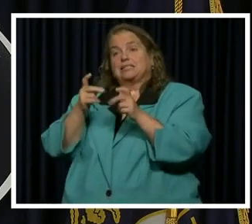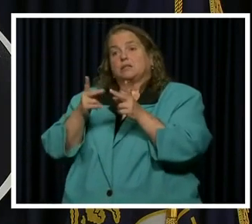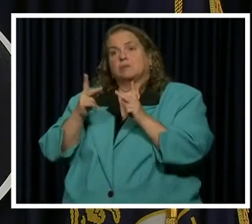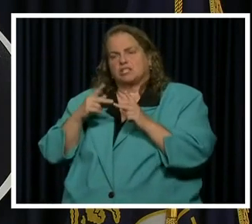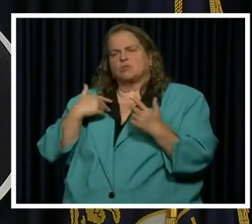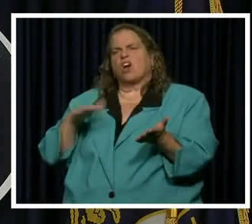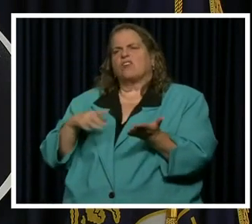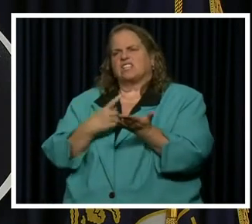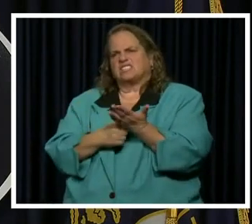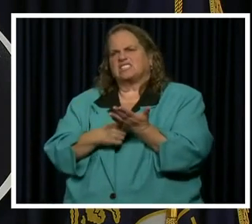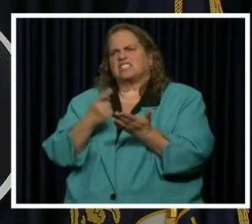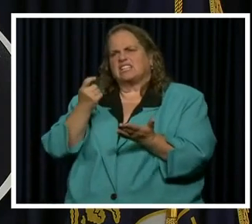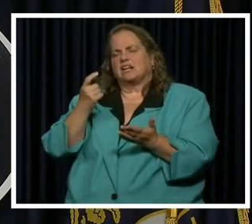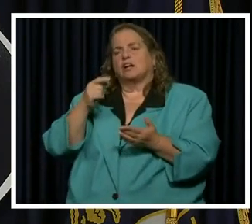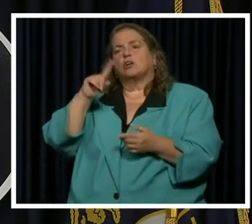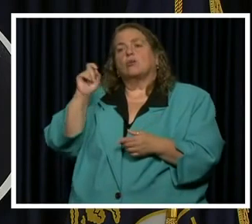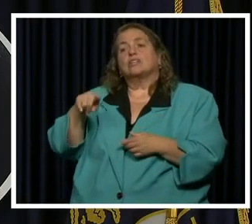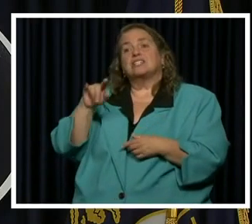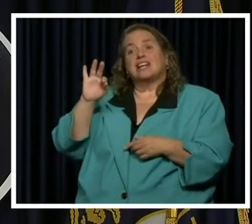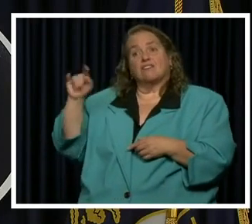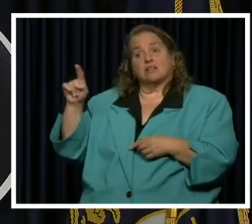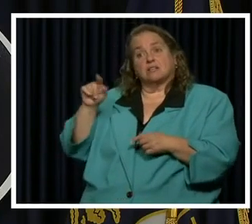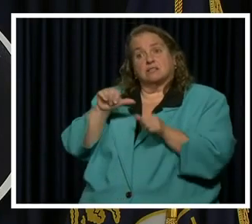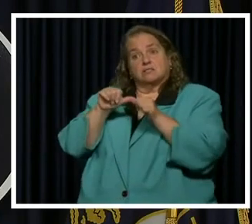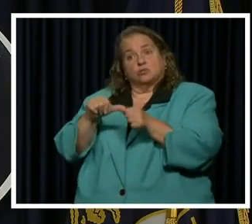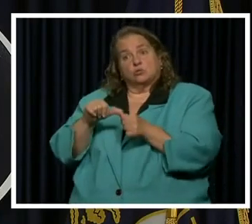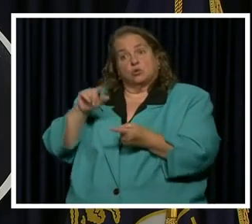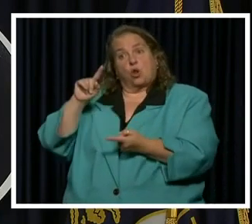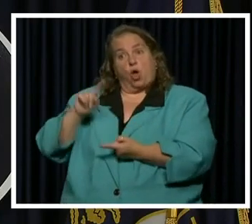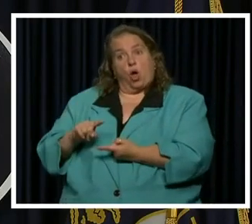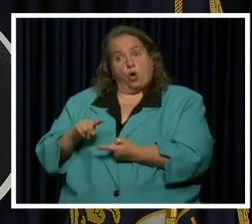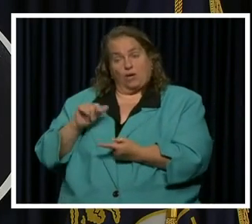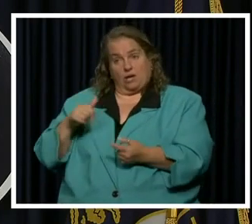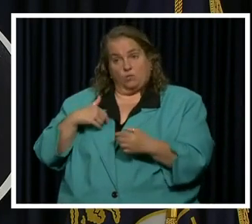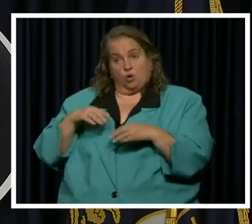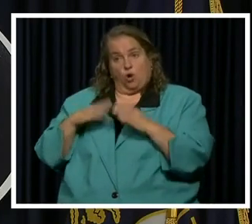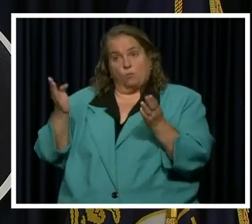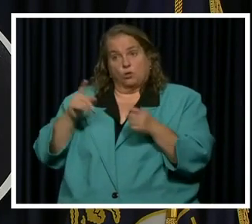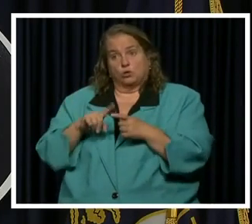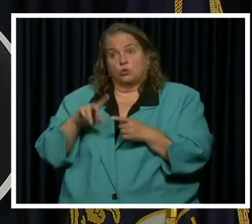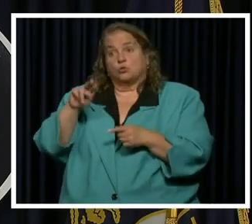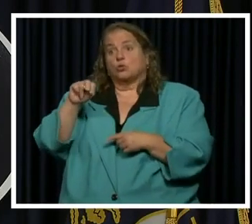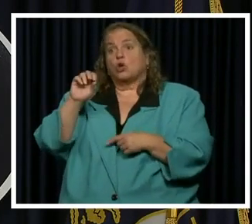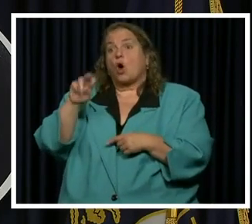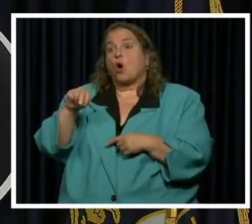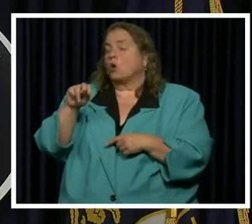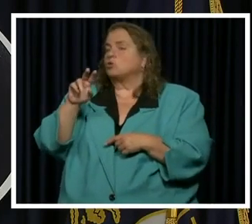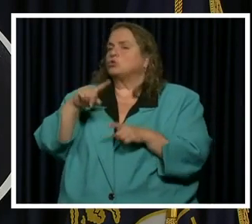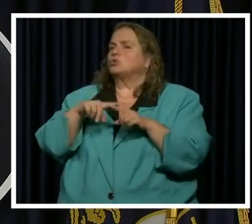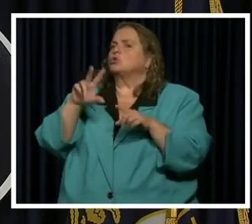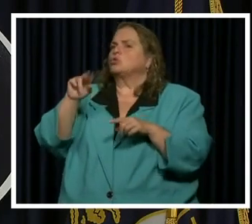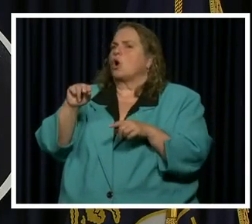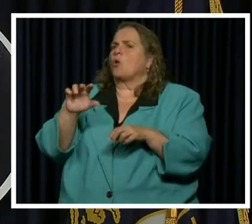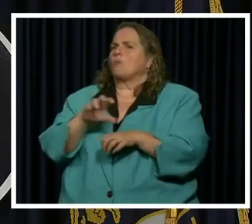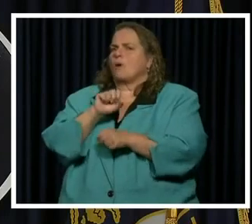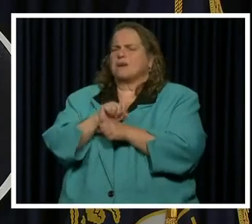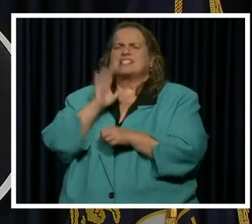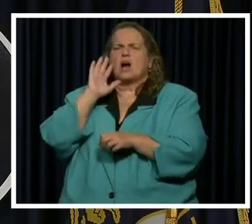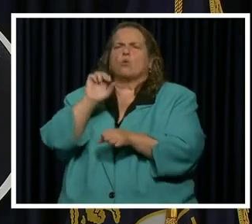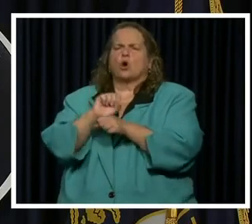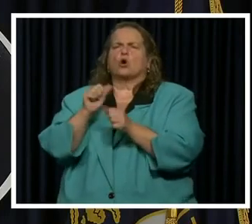about that. A question is if it remains low, we try to open it up to no appointments. I'll work with Kroger on that. But folks,